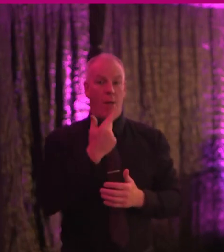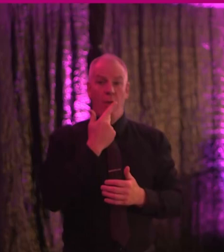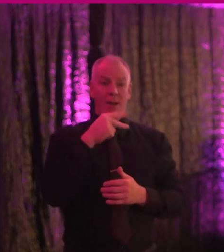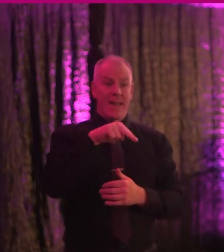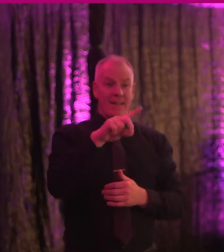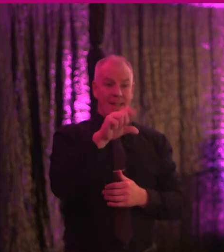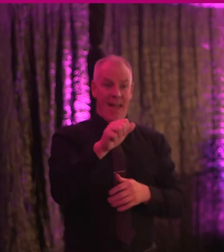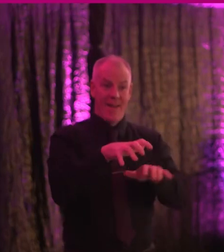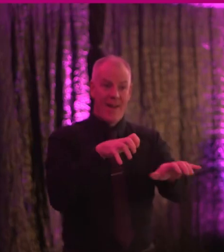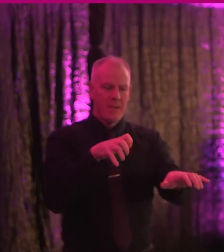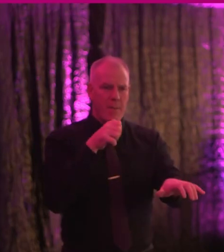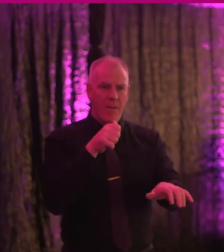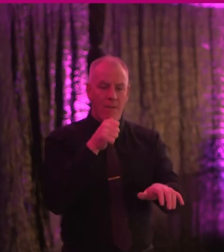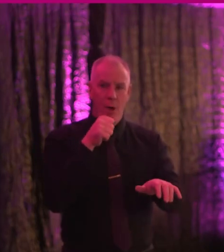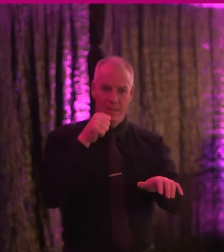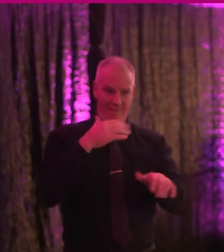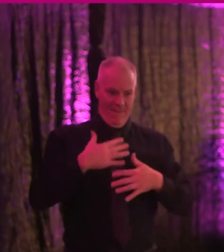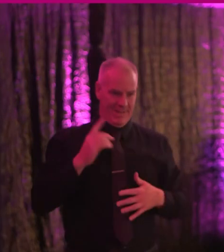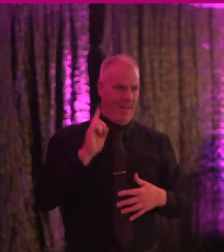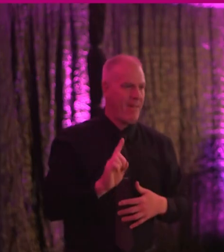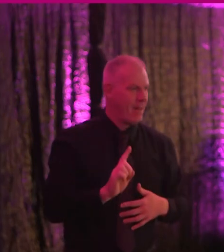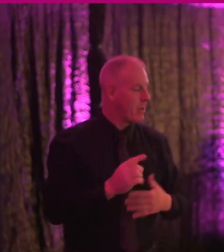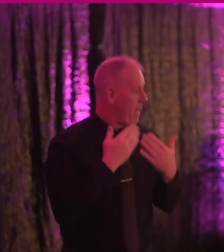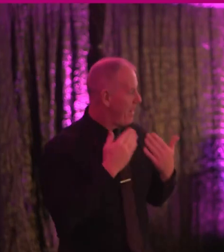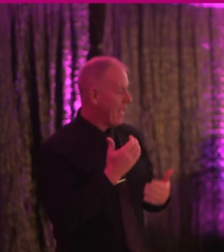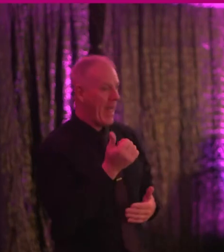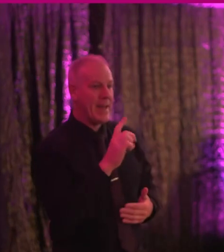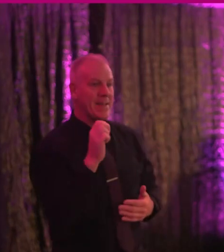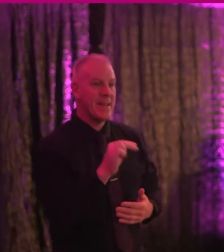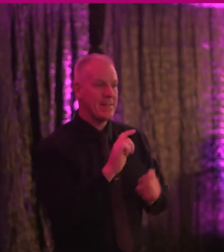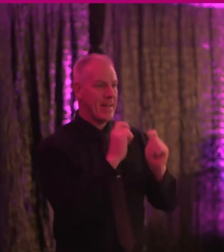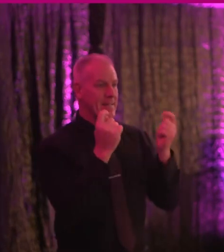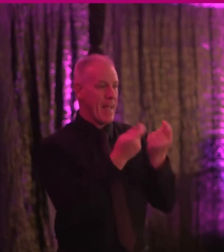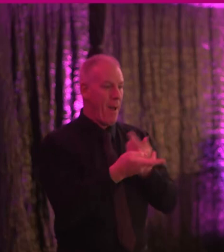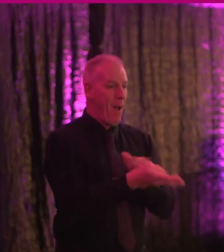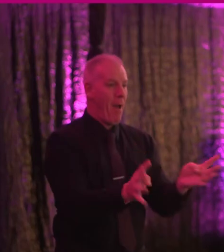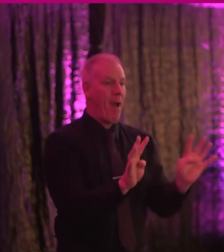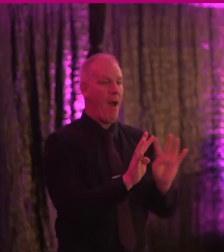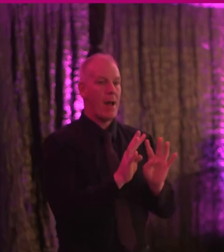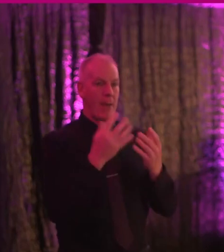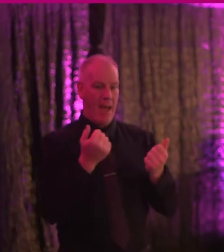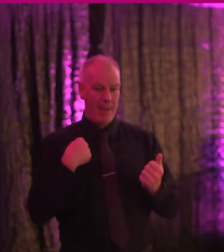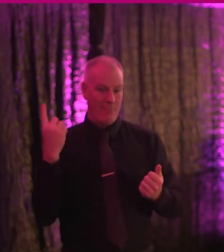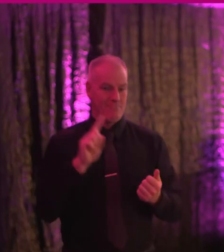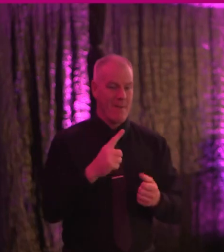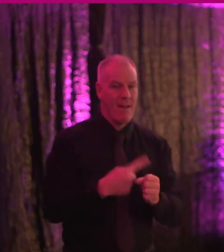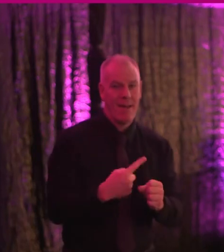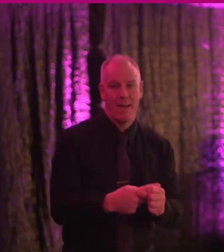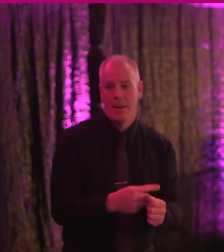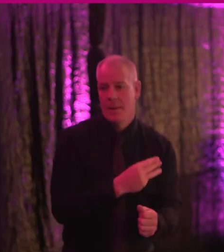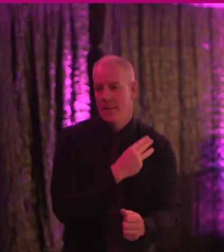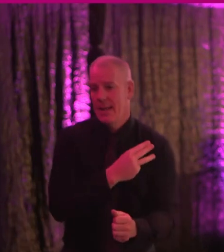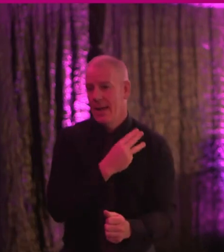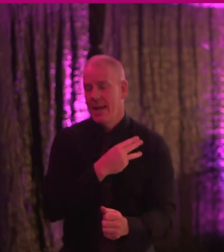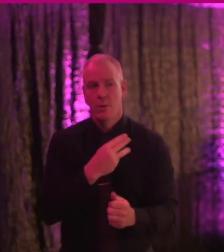NDA conference, but my first one in person, and I want to thank Aideen and the team for having me again. I'm very pleased